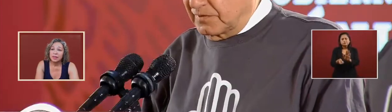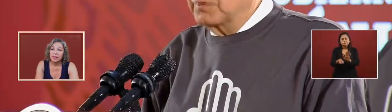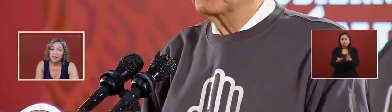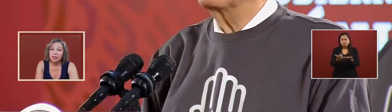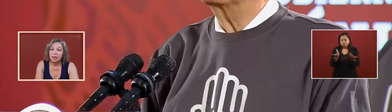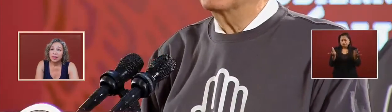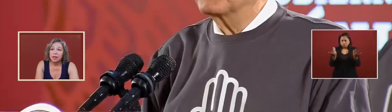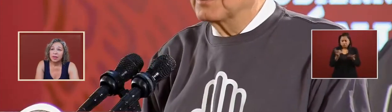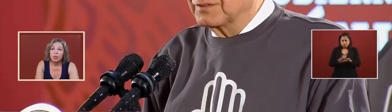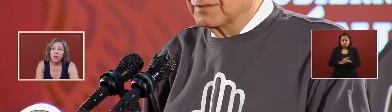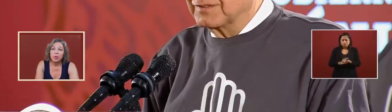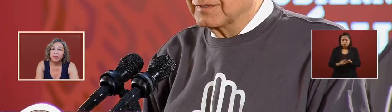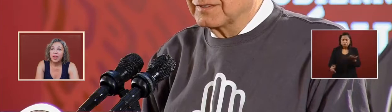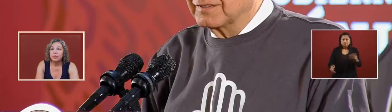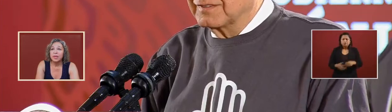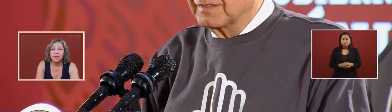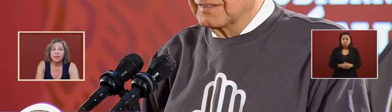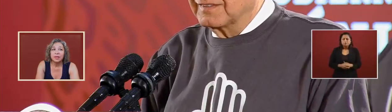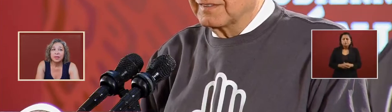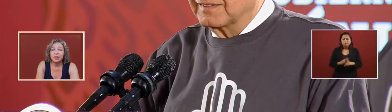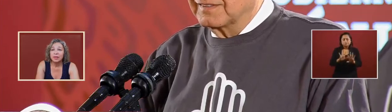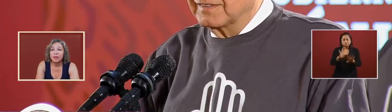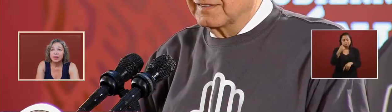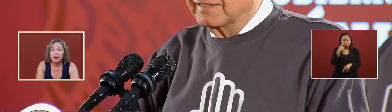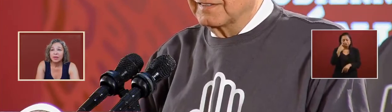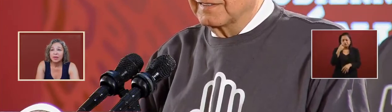what would have happened